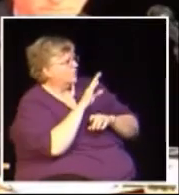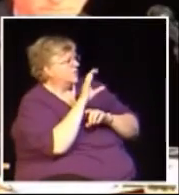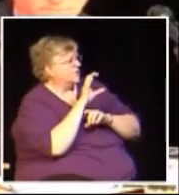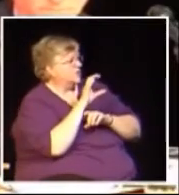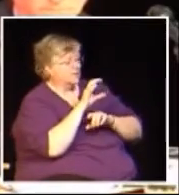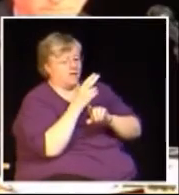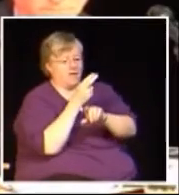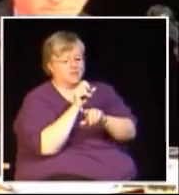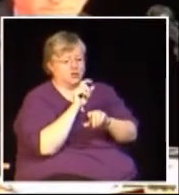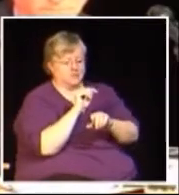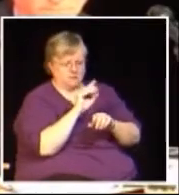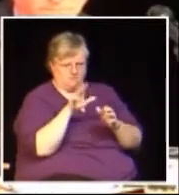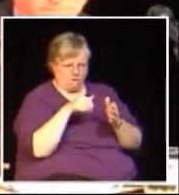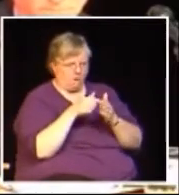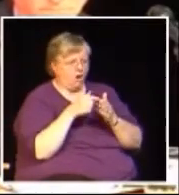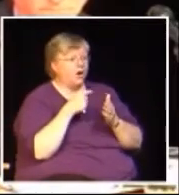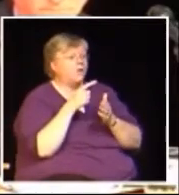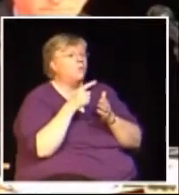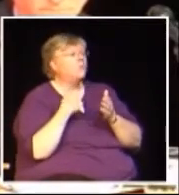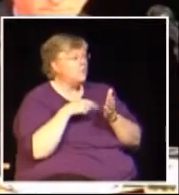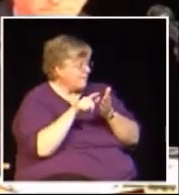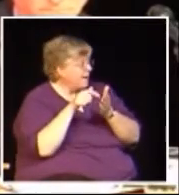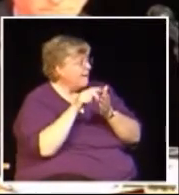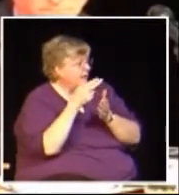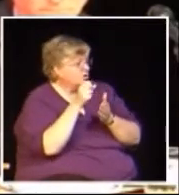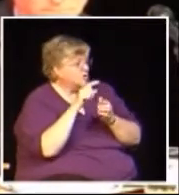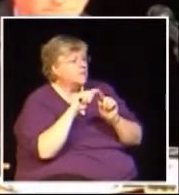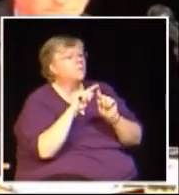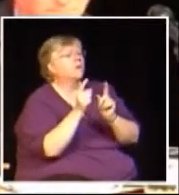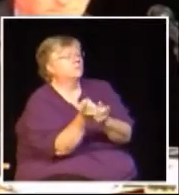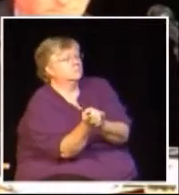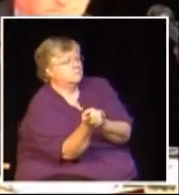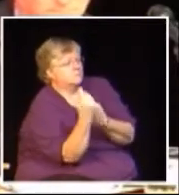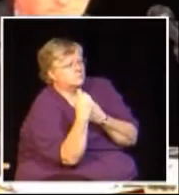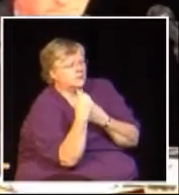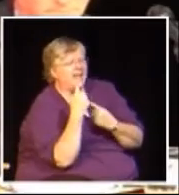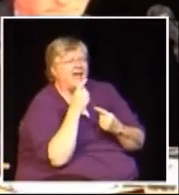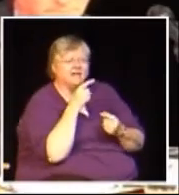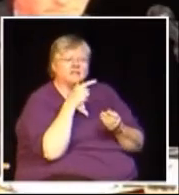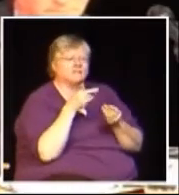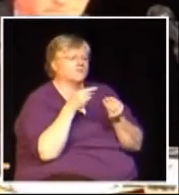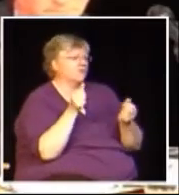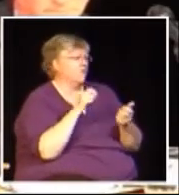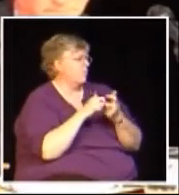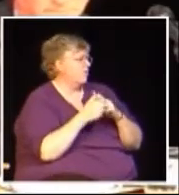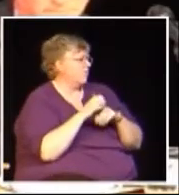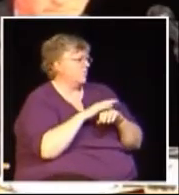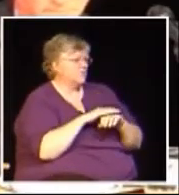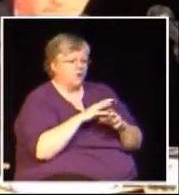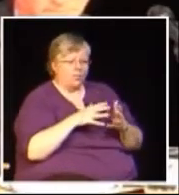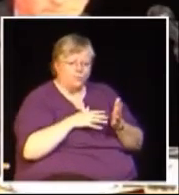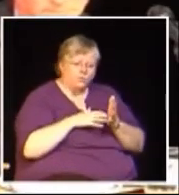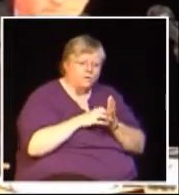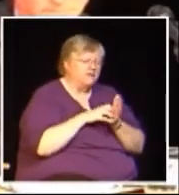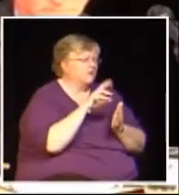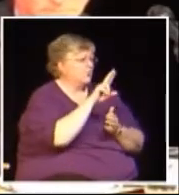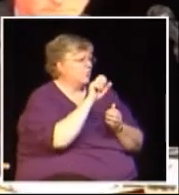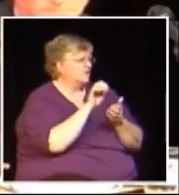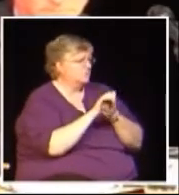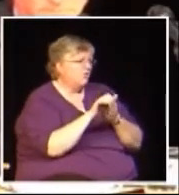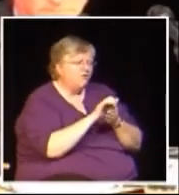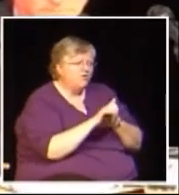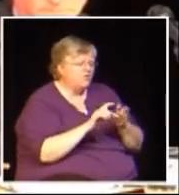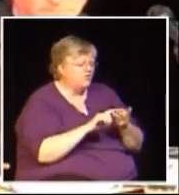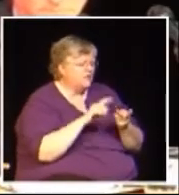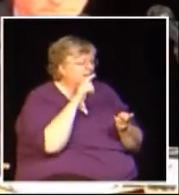Under HST all the sales tax and inputs are refunded and the HST is not going to solve the problems of a weak US dollar. We know that. And